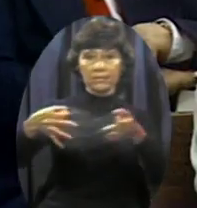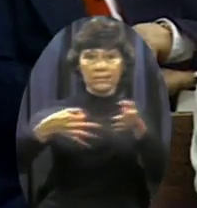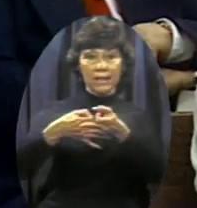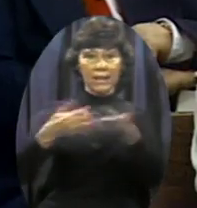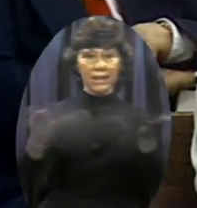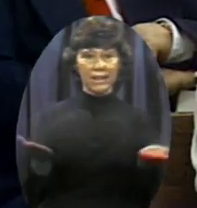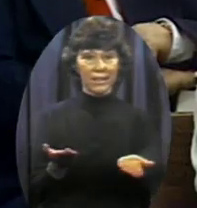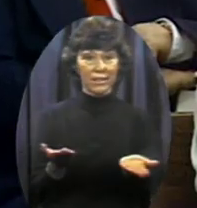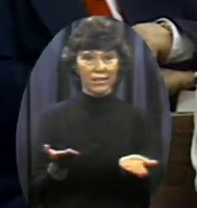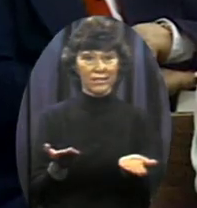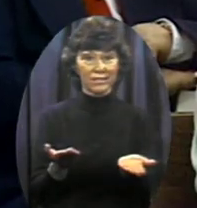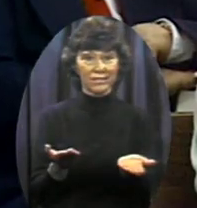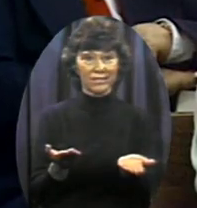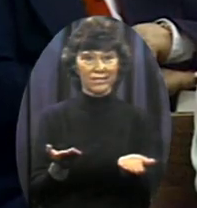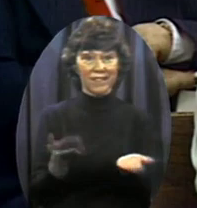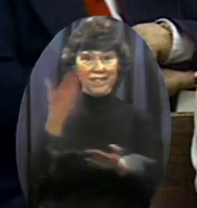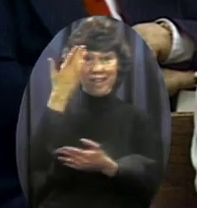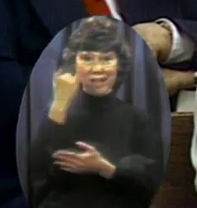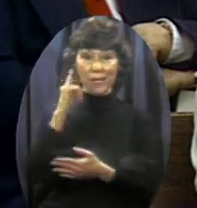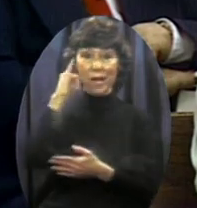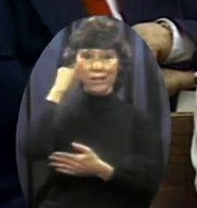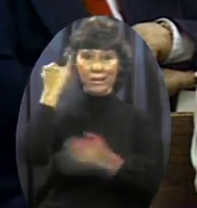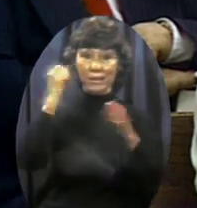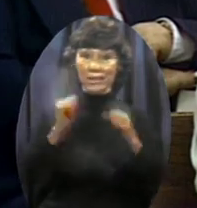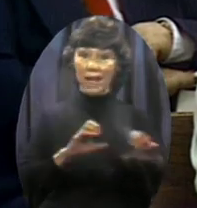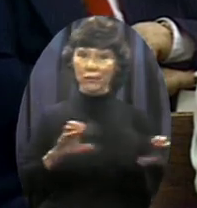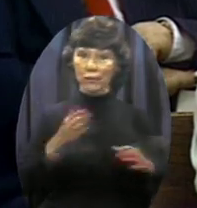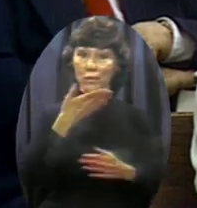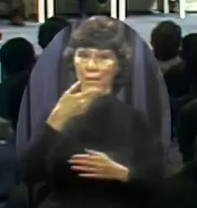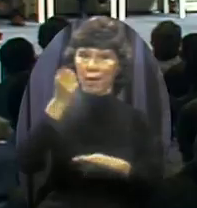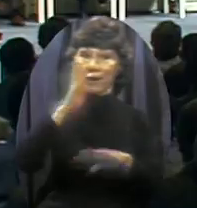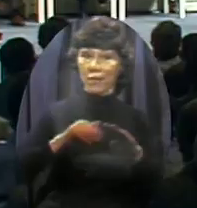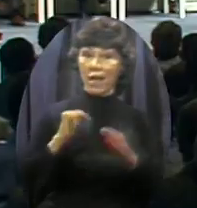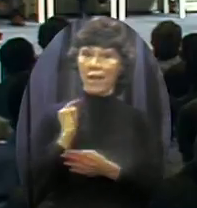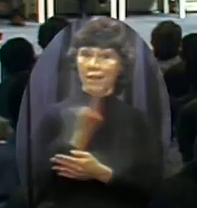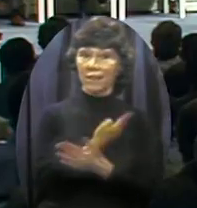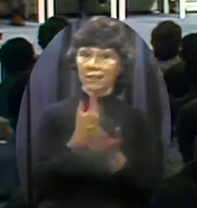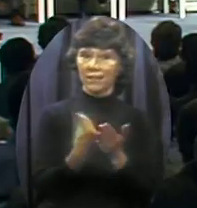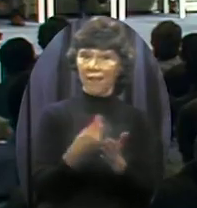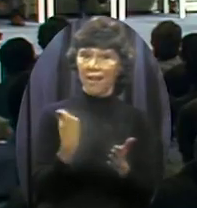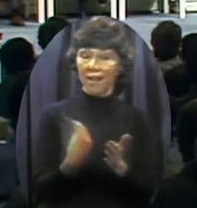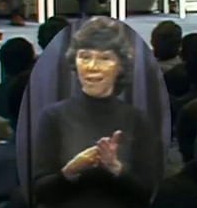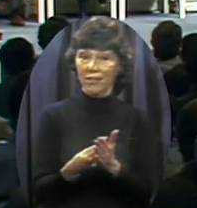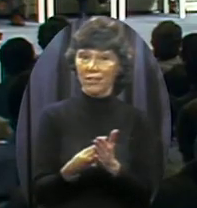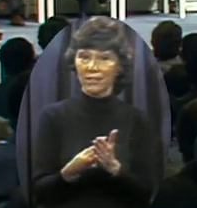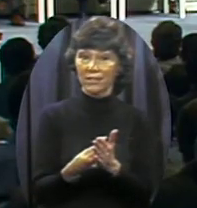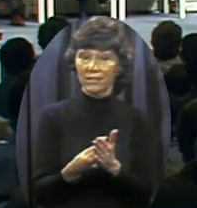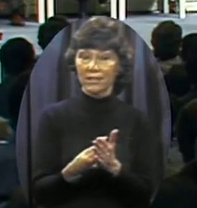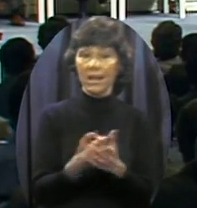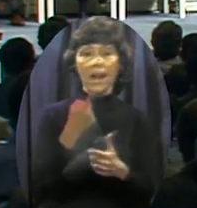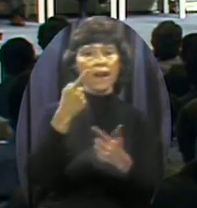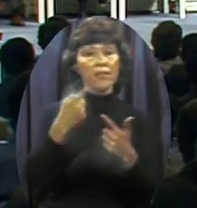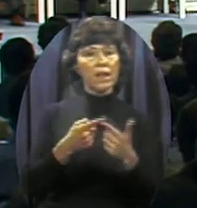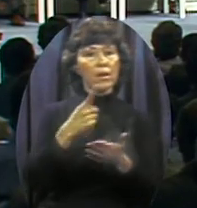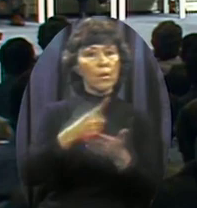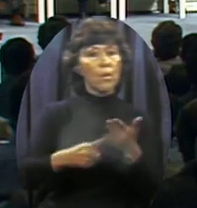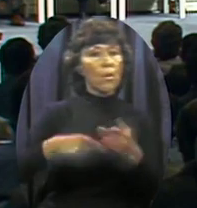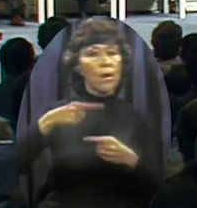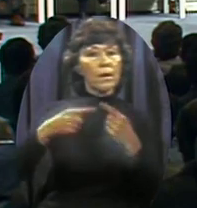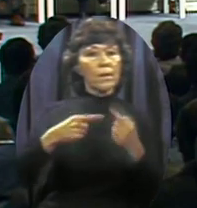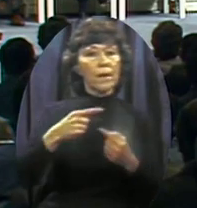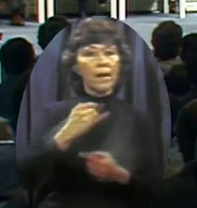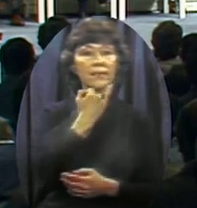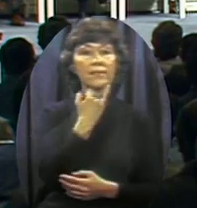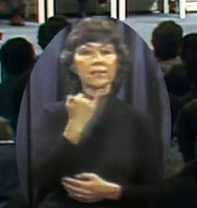Where would the land of Israel be today If it were not for the United States of America? And I thank God we have been her protector